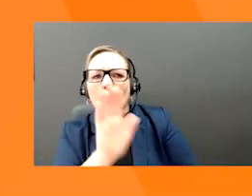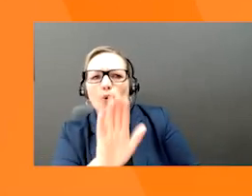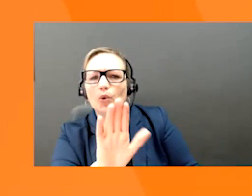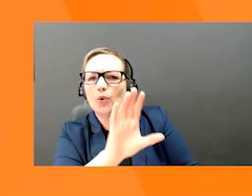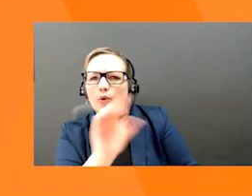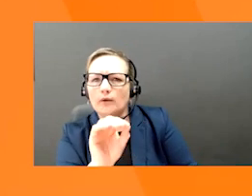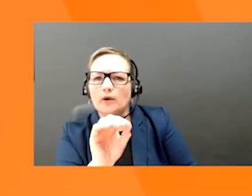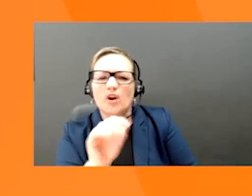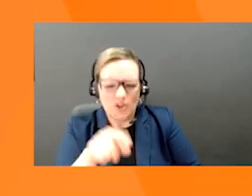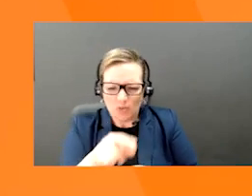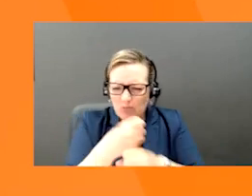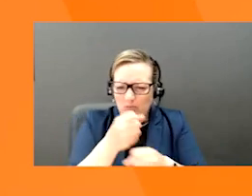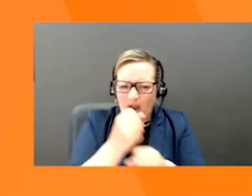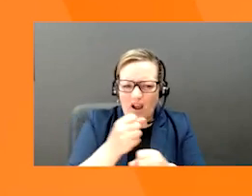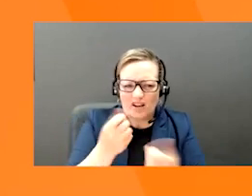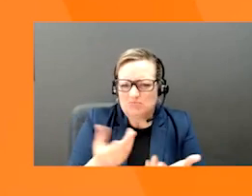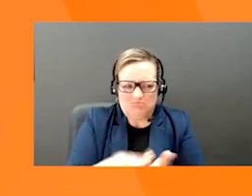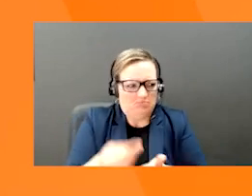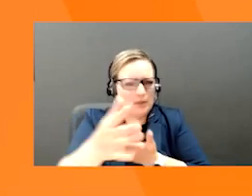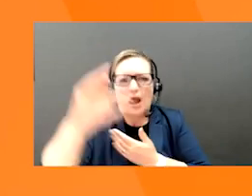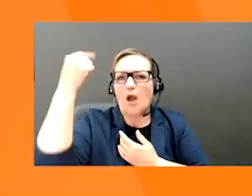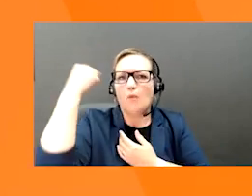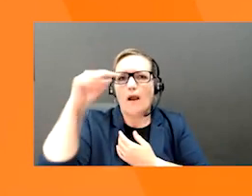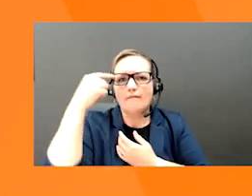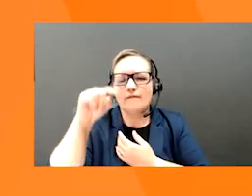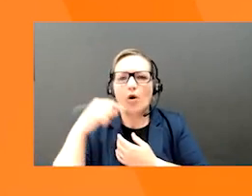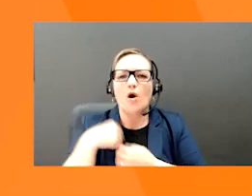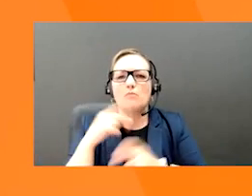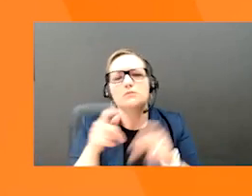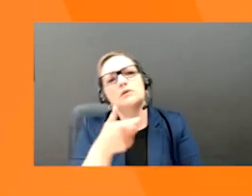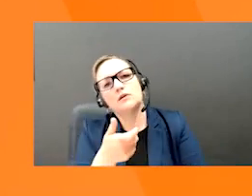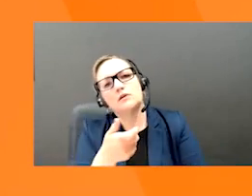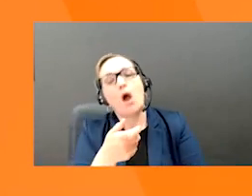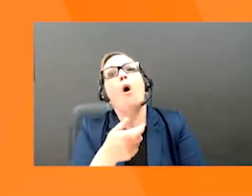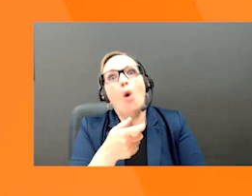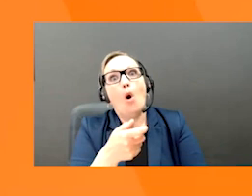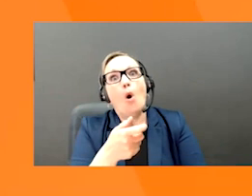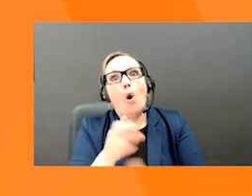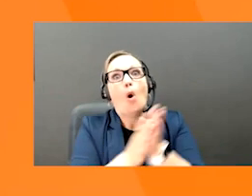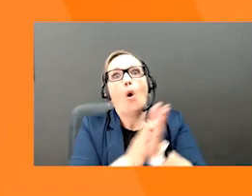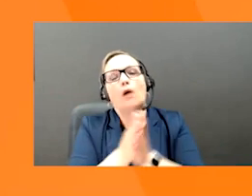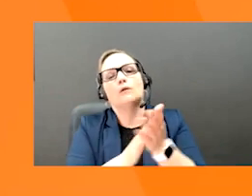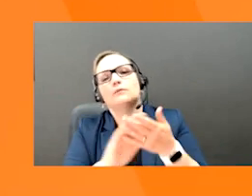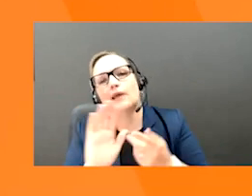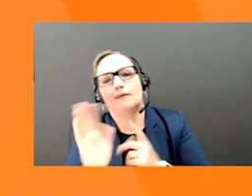the problem is that your product solves, what it does, how it works, and what the features and benefits are.